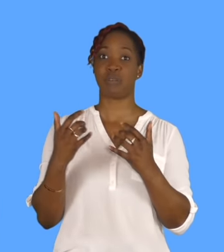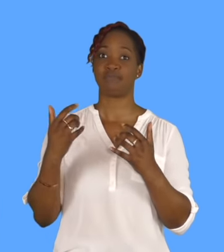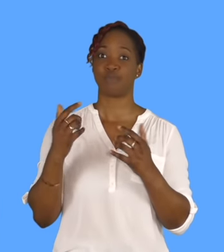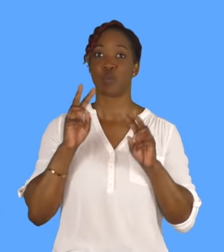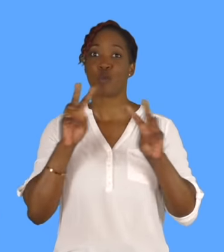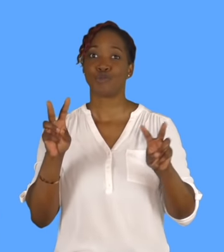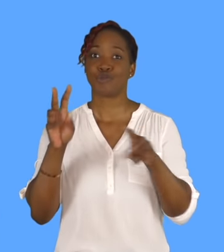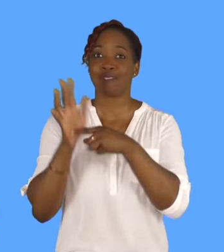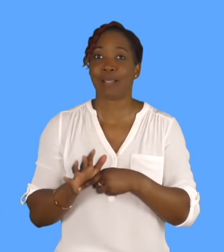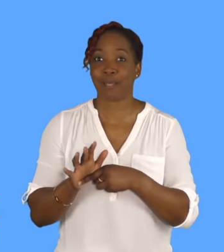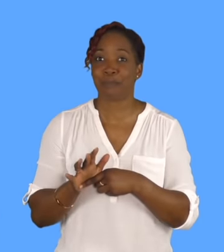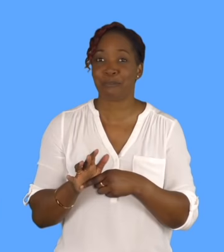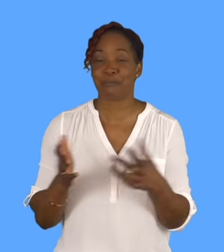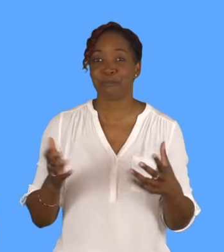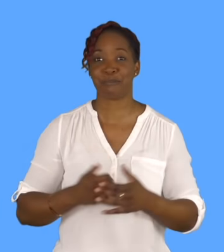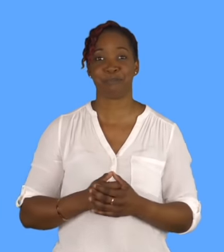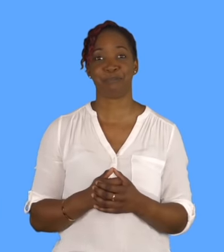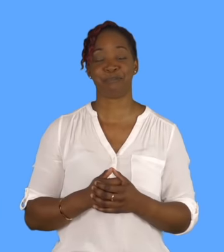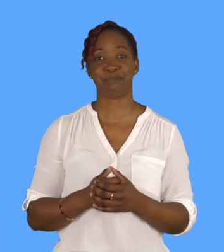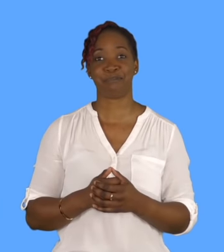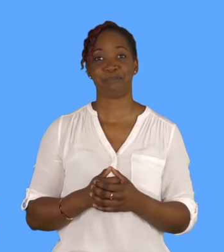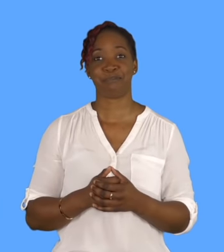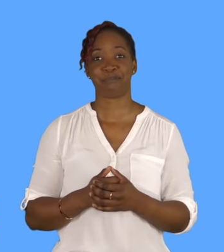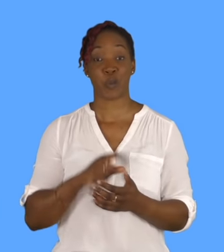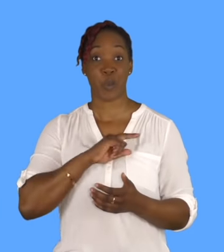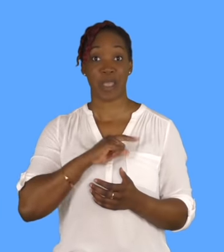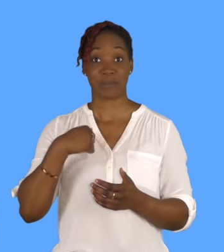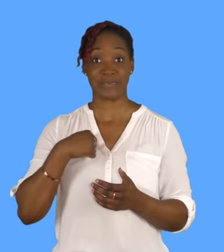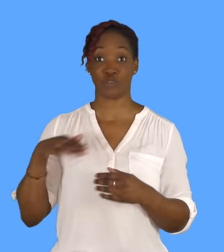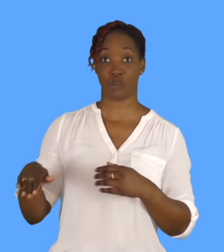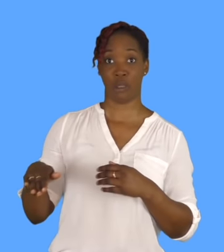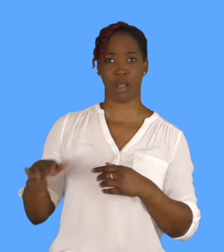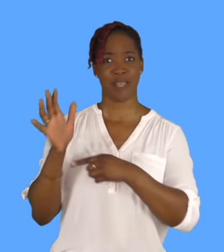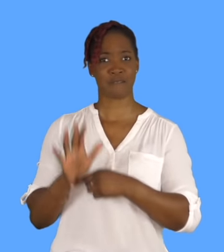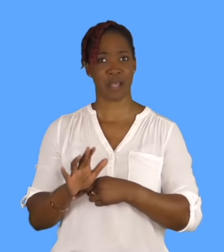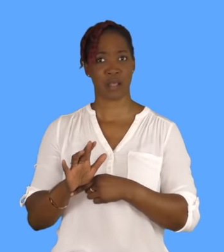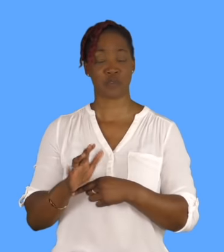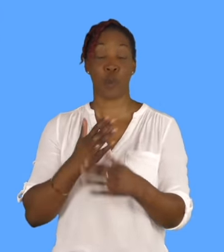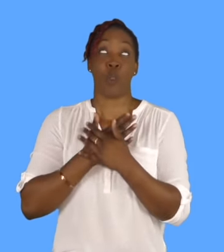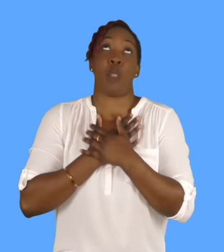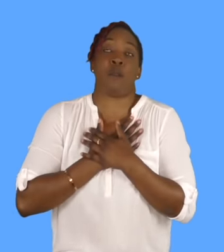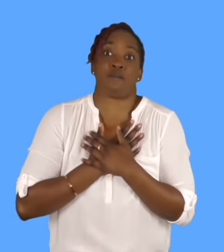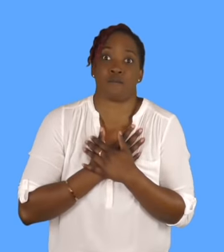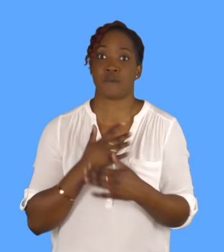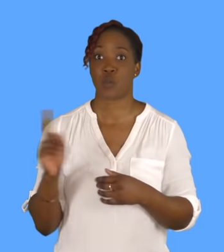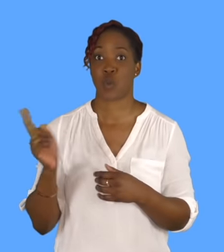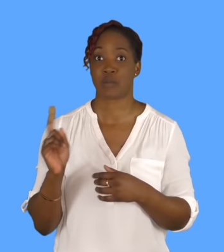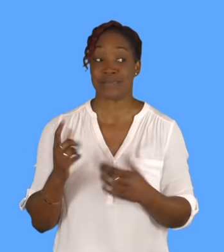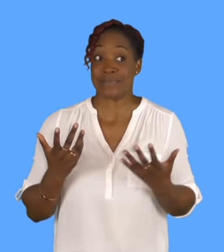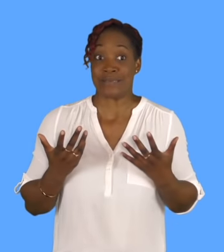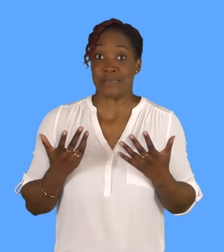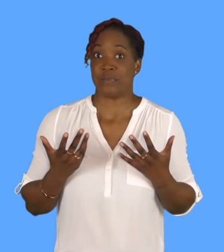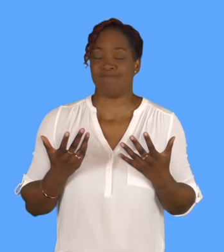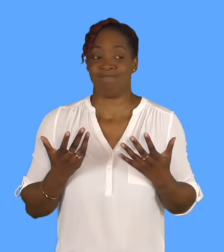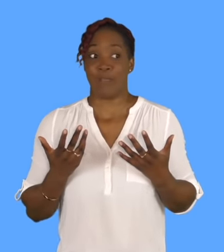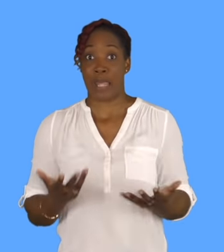because when I was a child, the films that I used to absolutely love are the films that today I would be